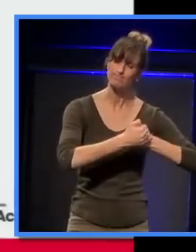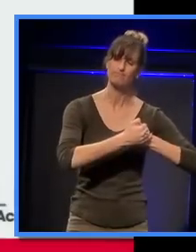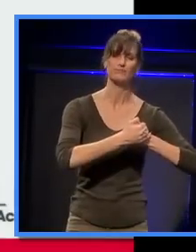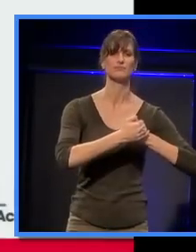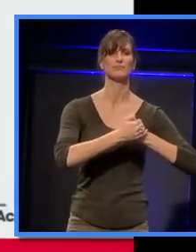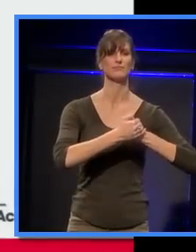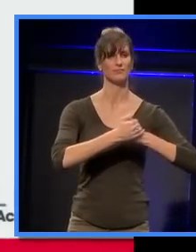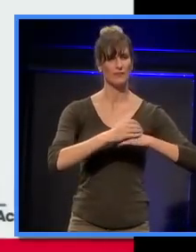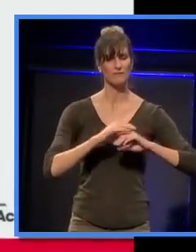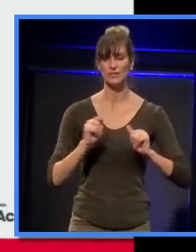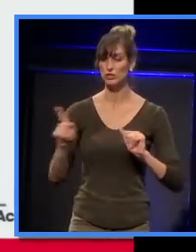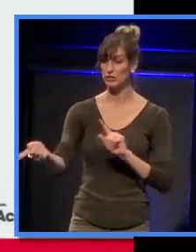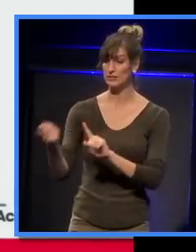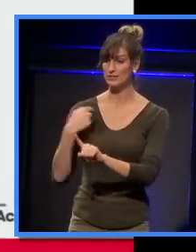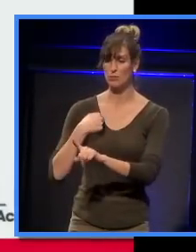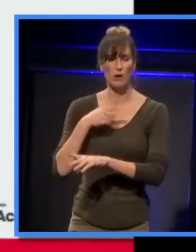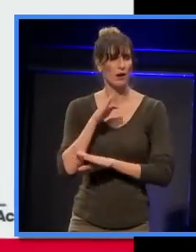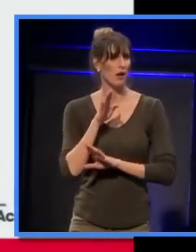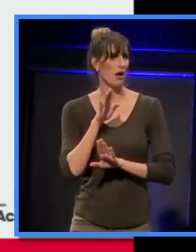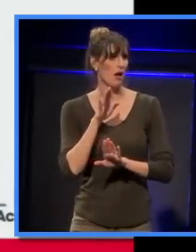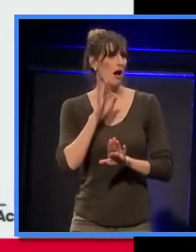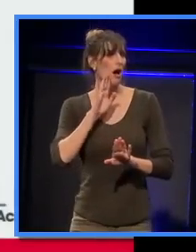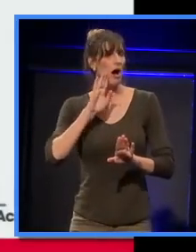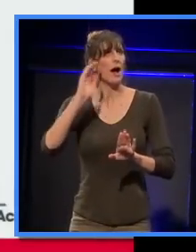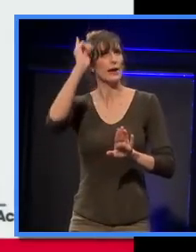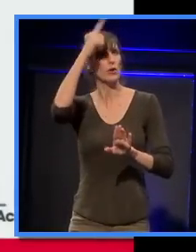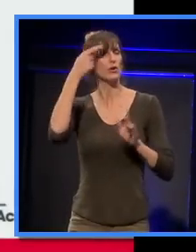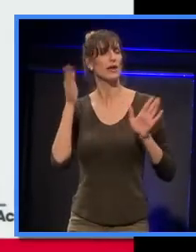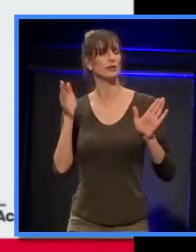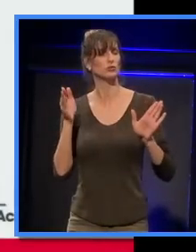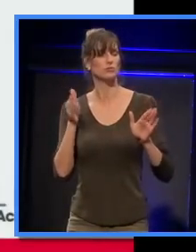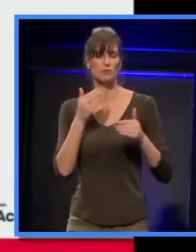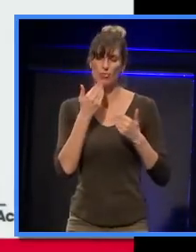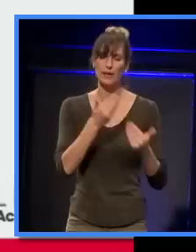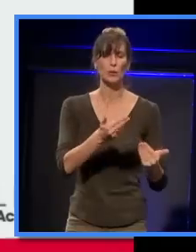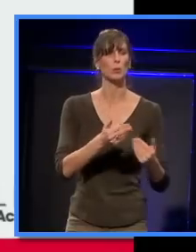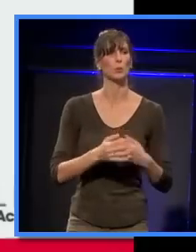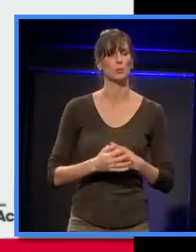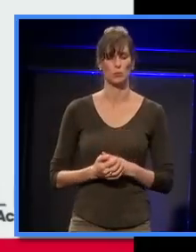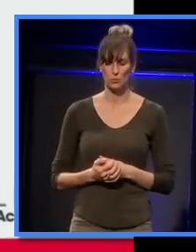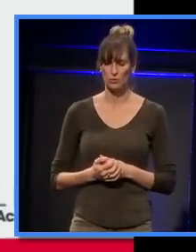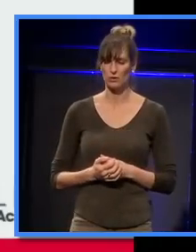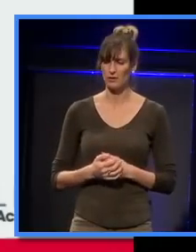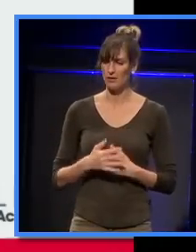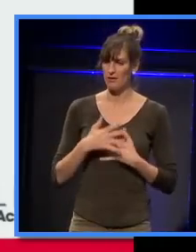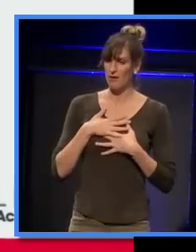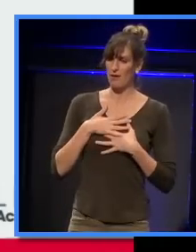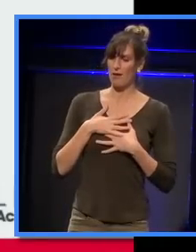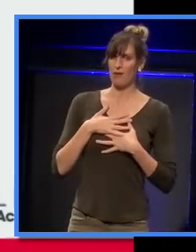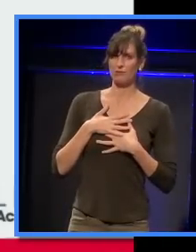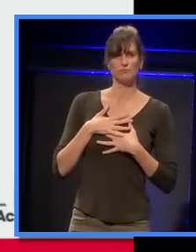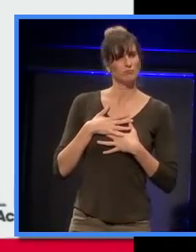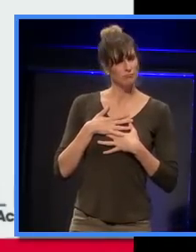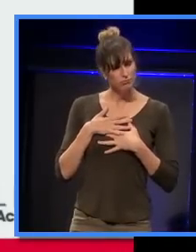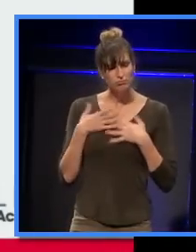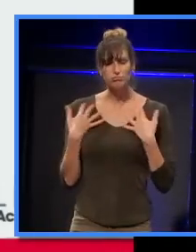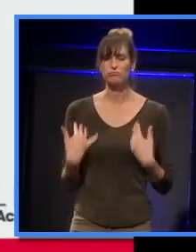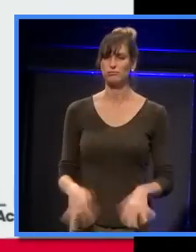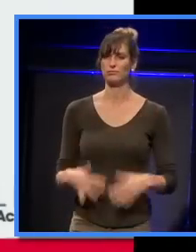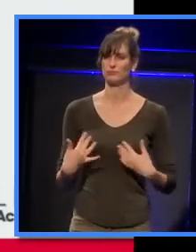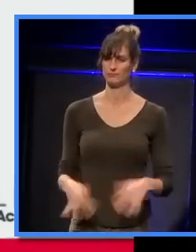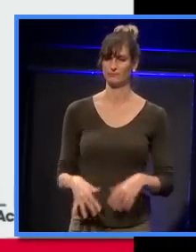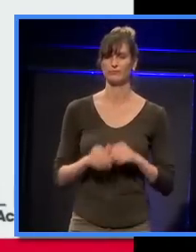he said, I heard angels. Thank you. And it was just absolutely amazing.